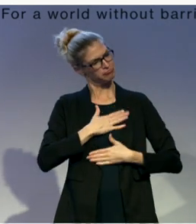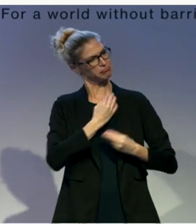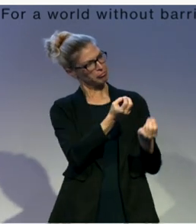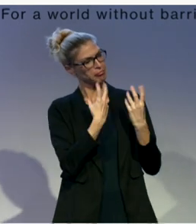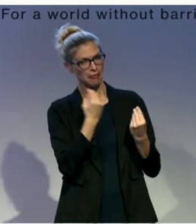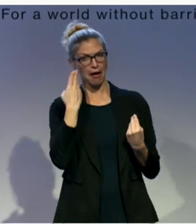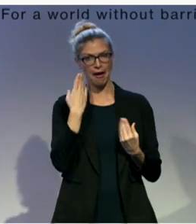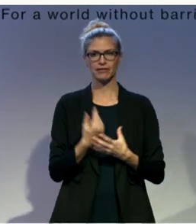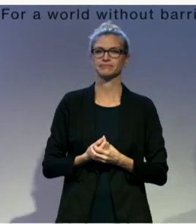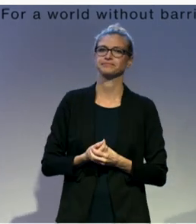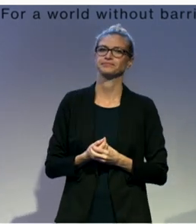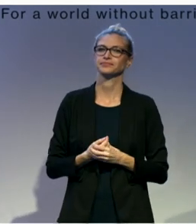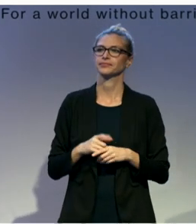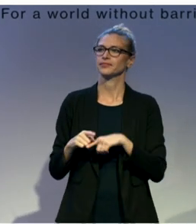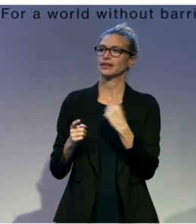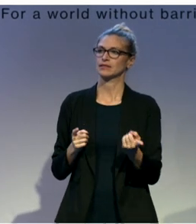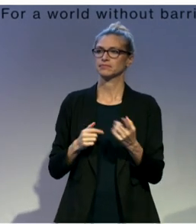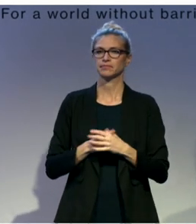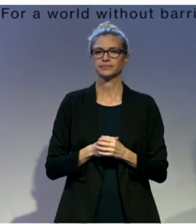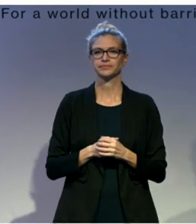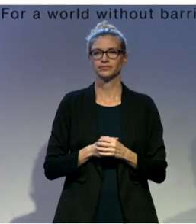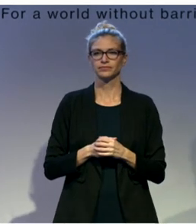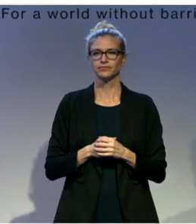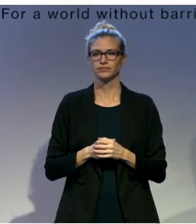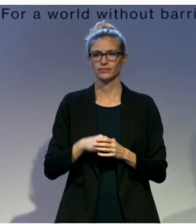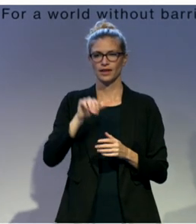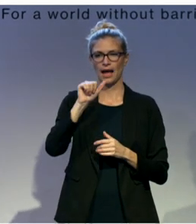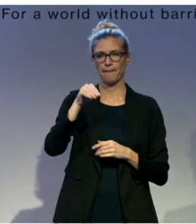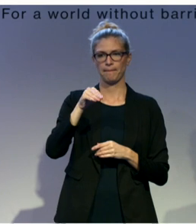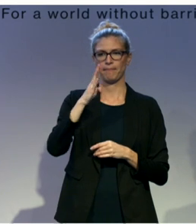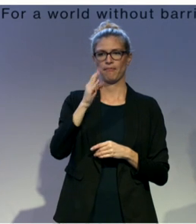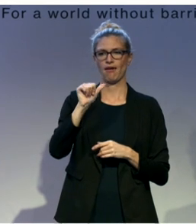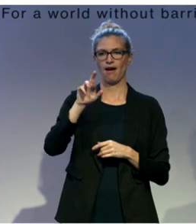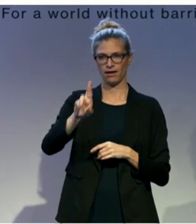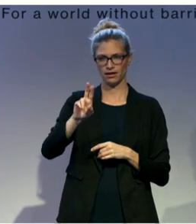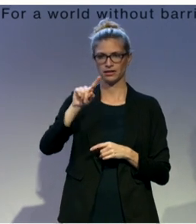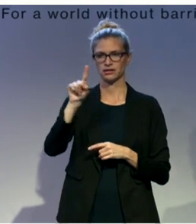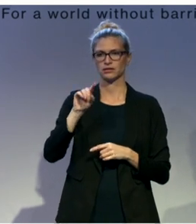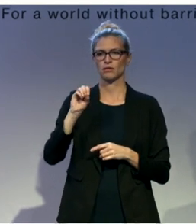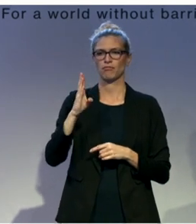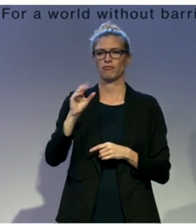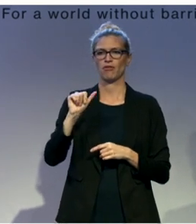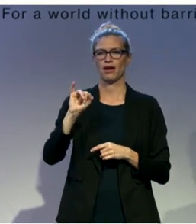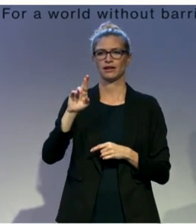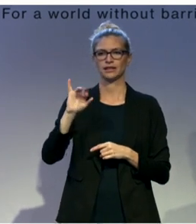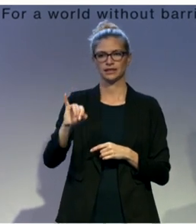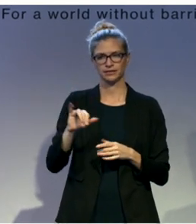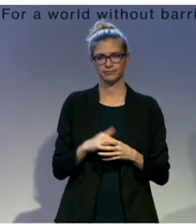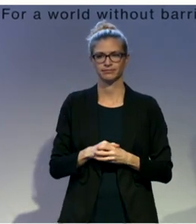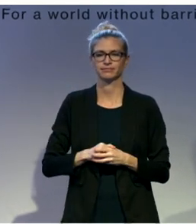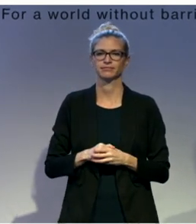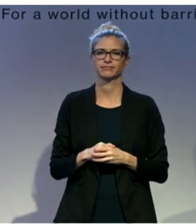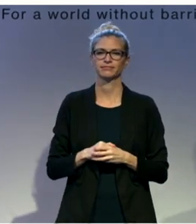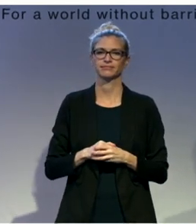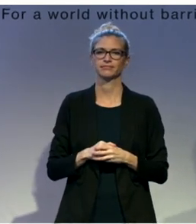Amber Zuberi. Zuberi. Zuberi, yes. Amber is the Deputy Regional Director of the Middle East